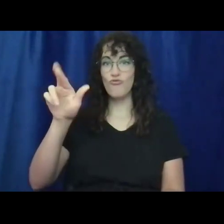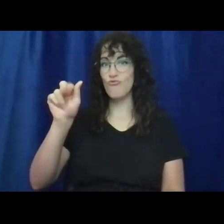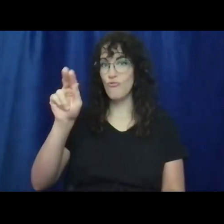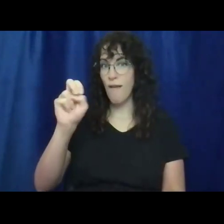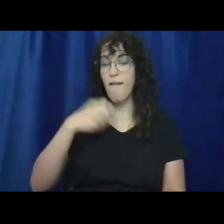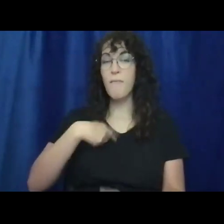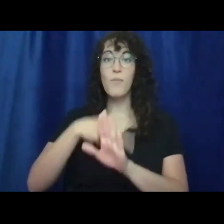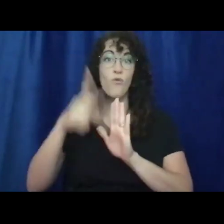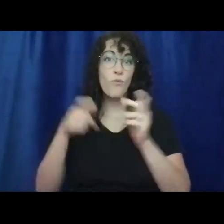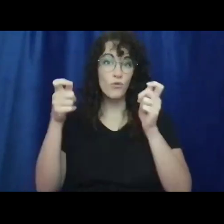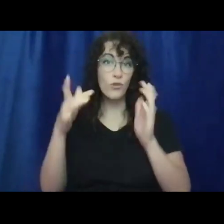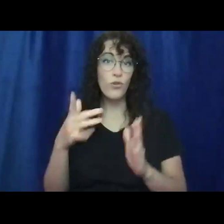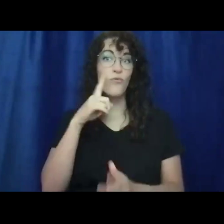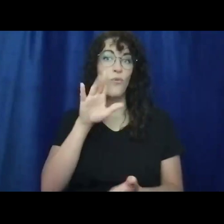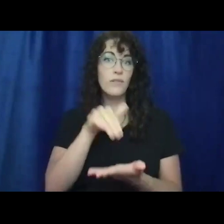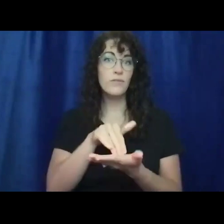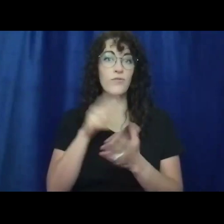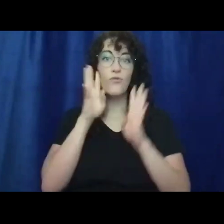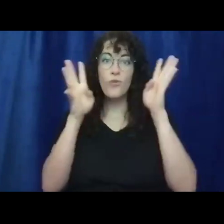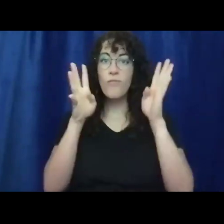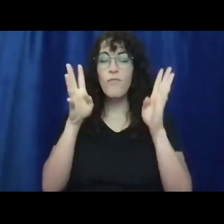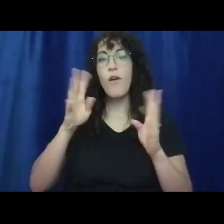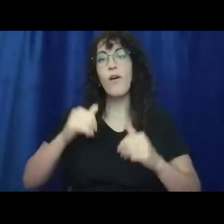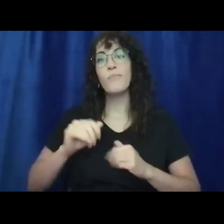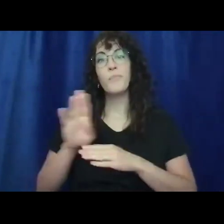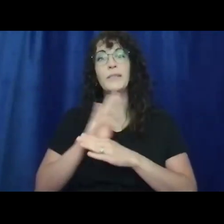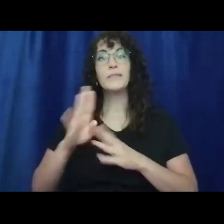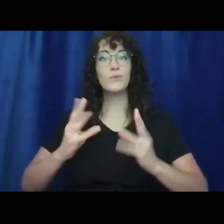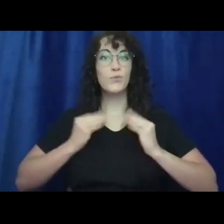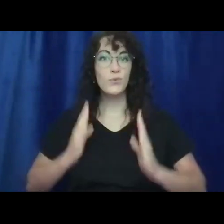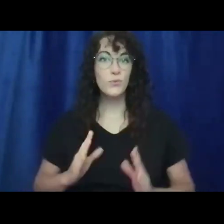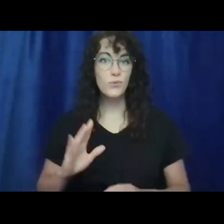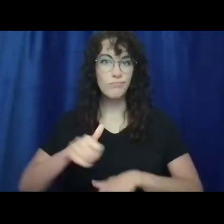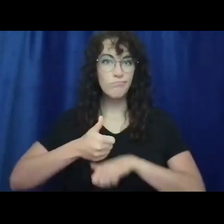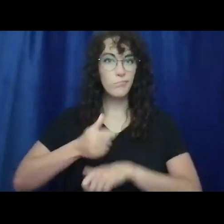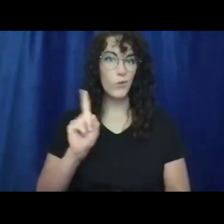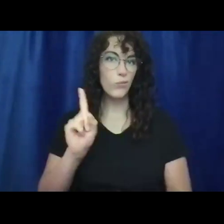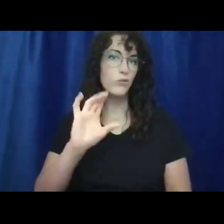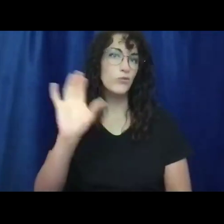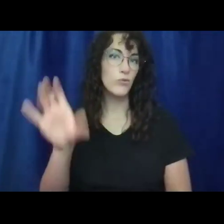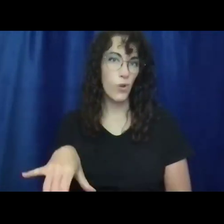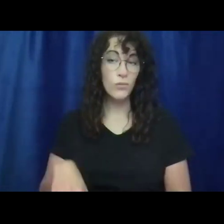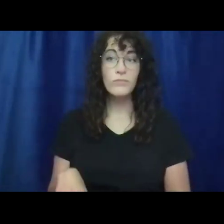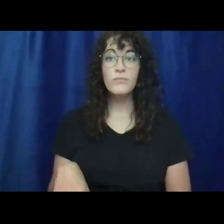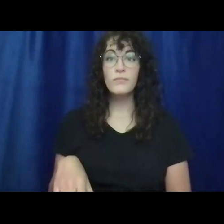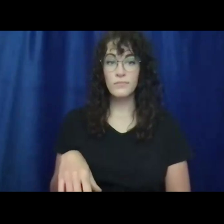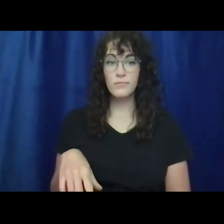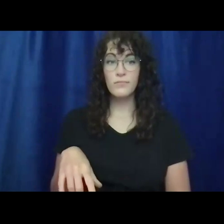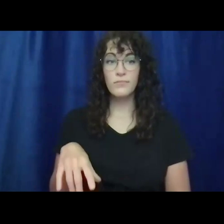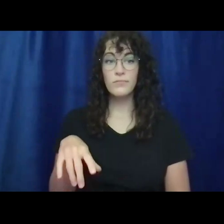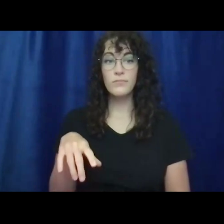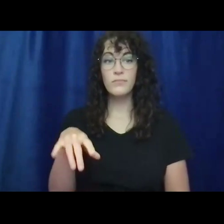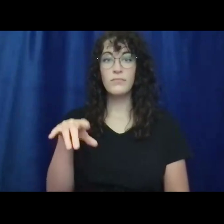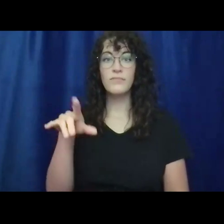program director for the Center for Creative Entrepreneurship, which is based in Chicago, in 2112, which is a creative